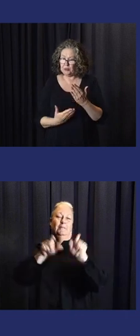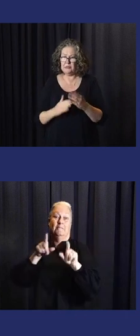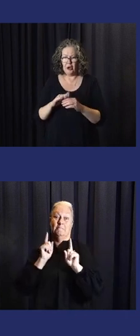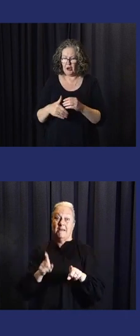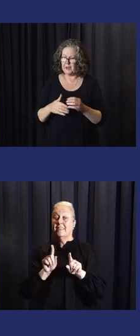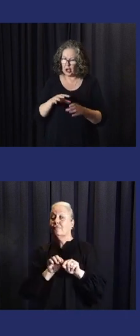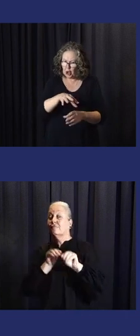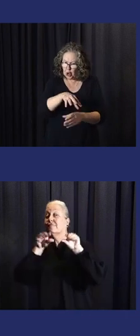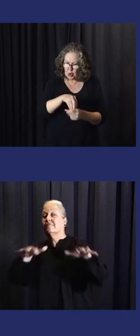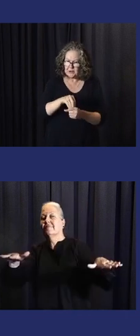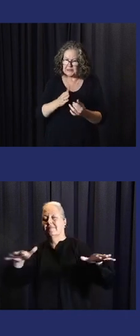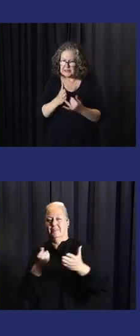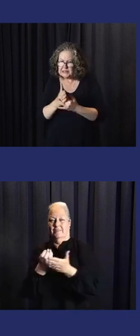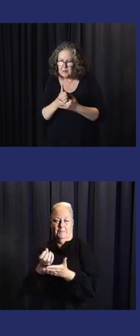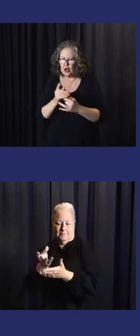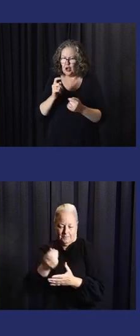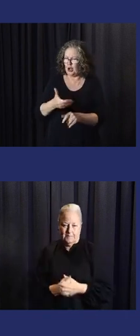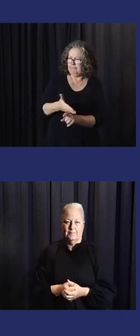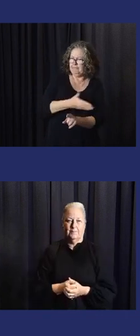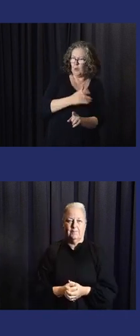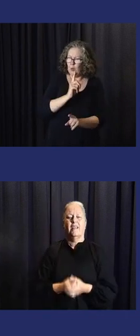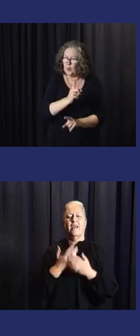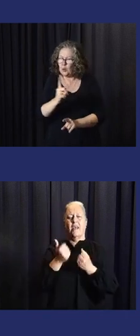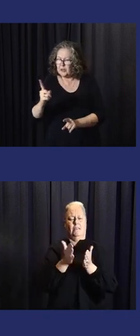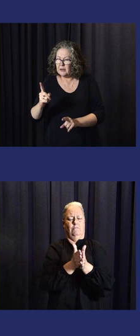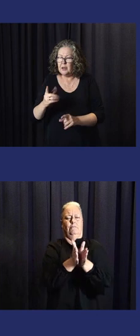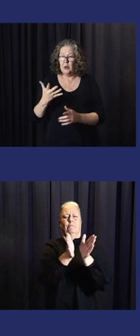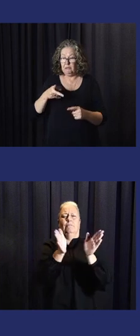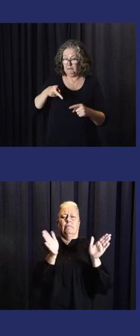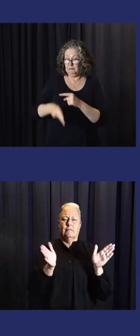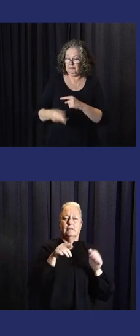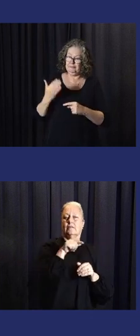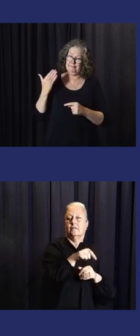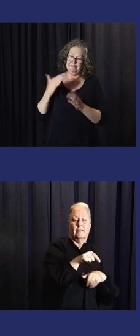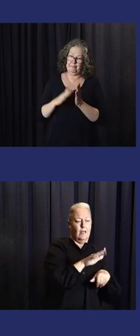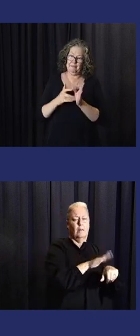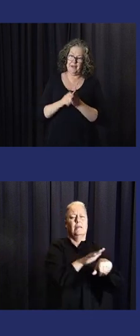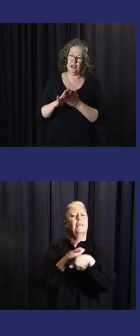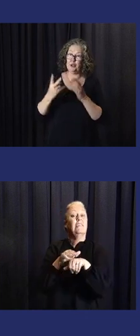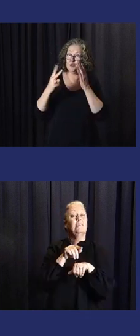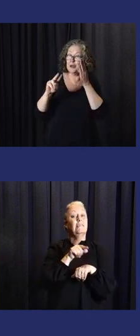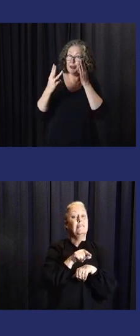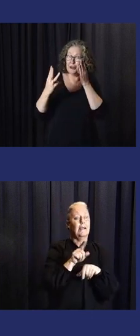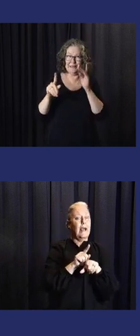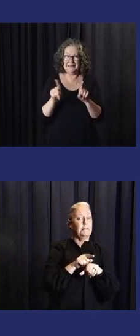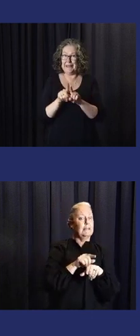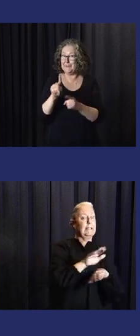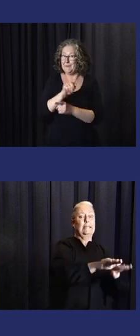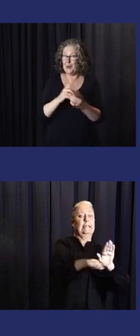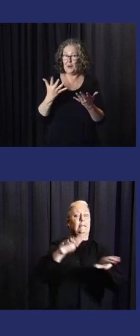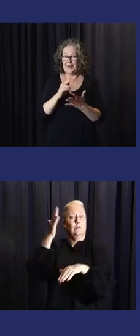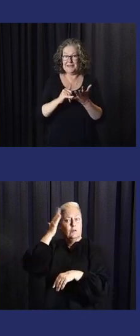diverse disabilities. There is a research report, inclusive and accessible multi-hazard early warning systems, in fact,